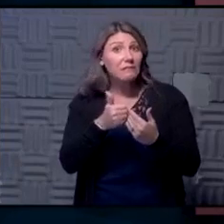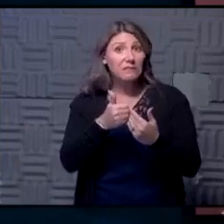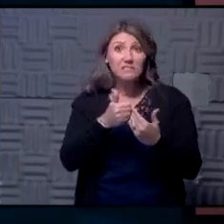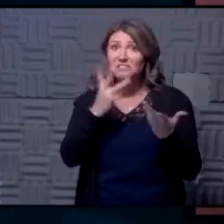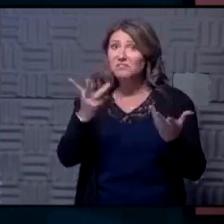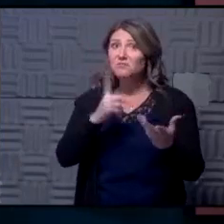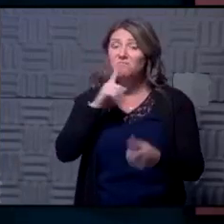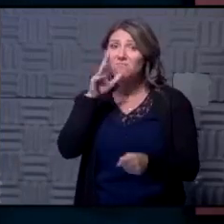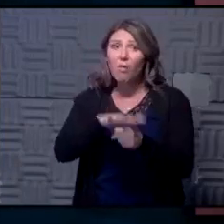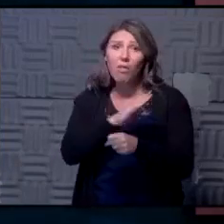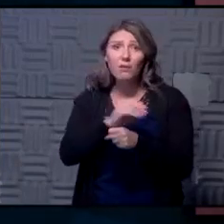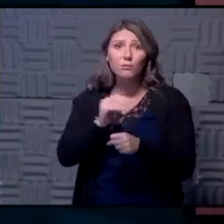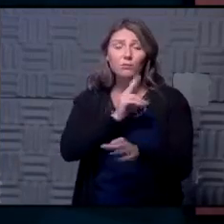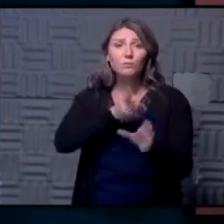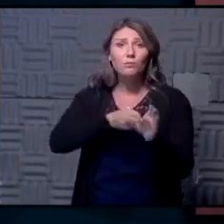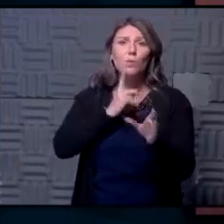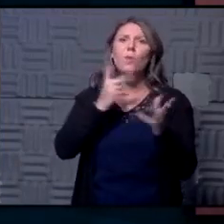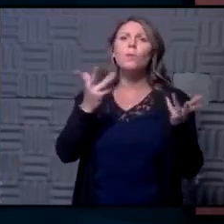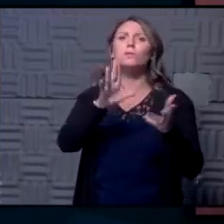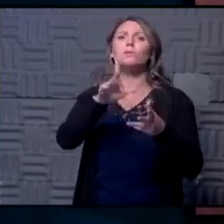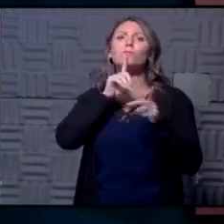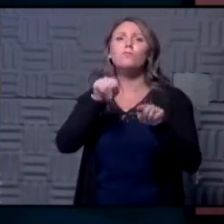this tell me kind of what their reaction to this has been